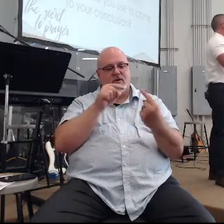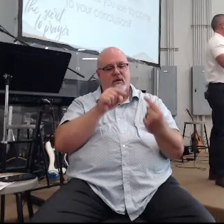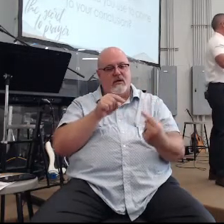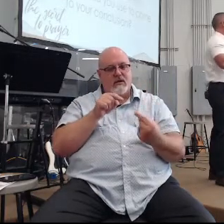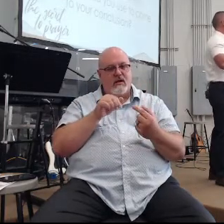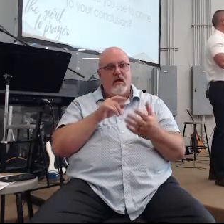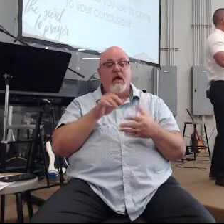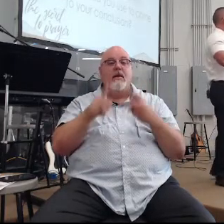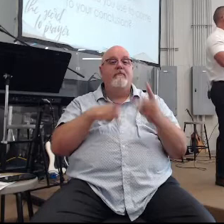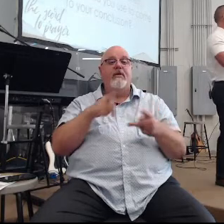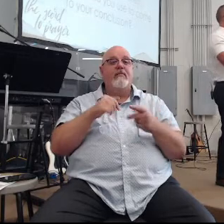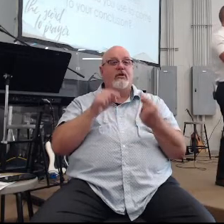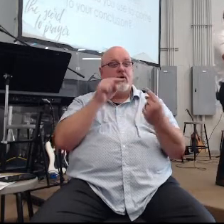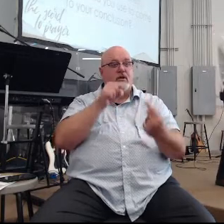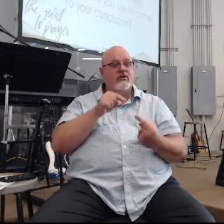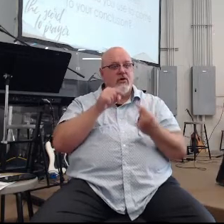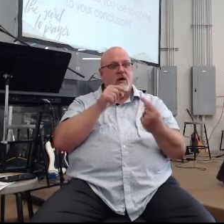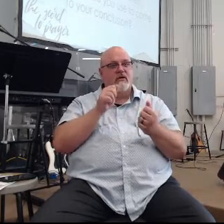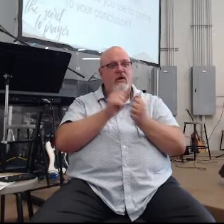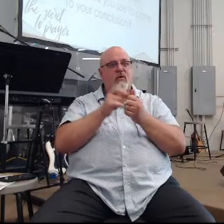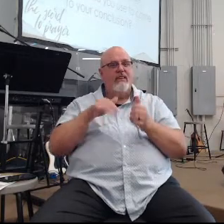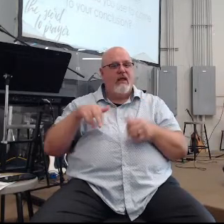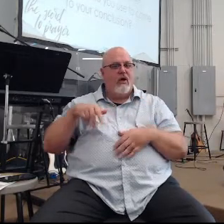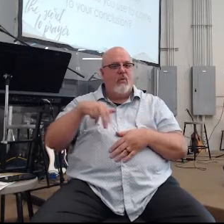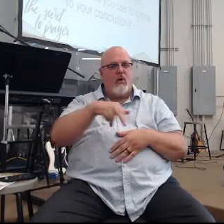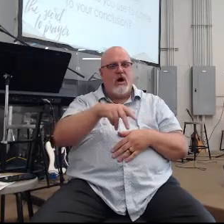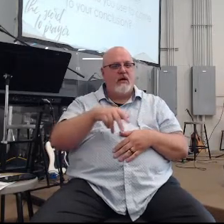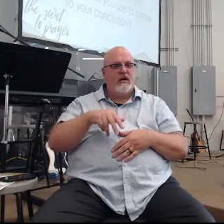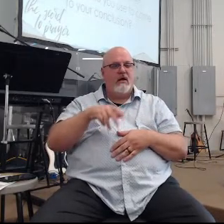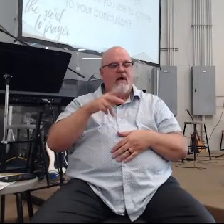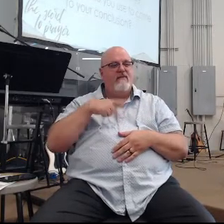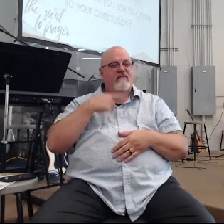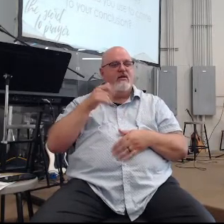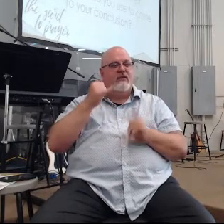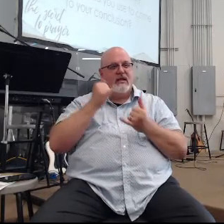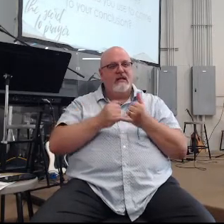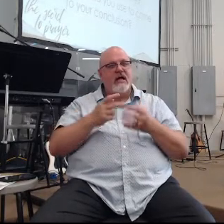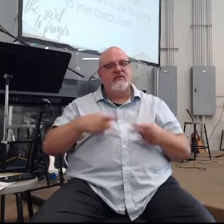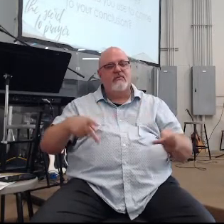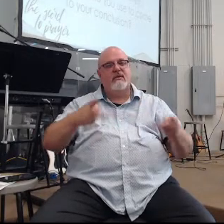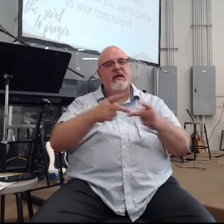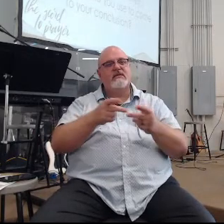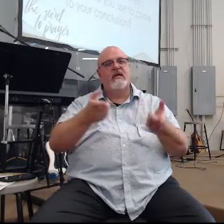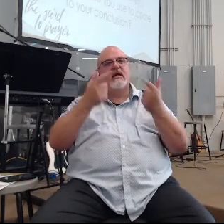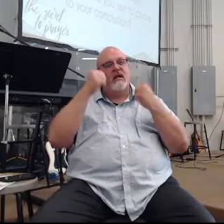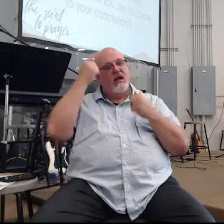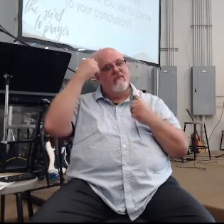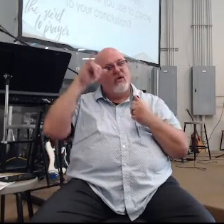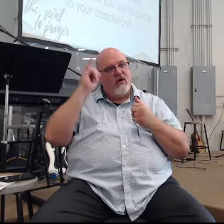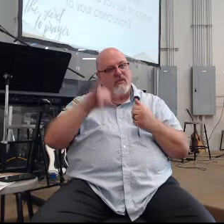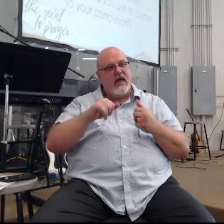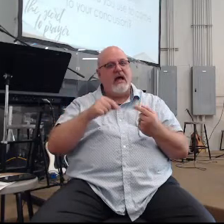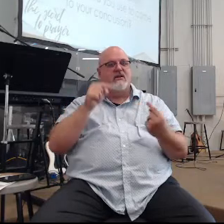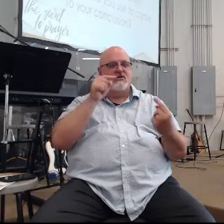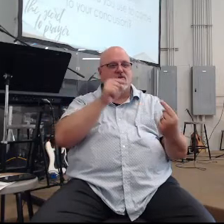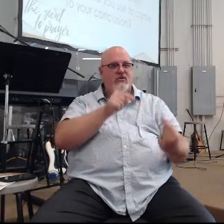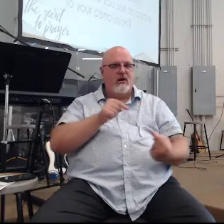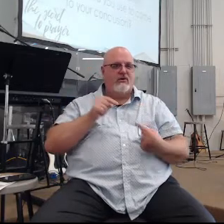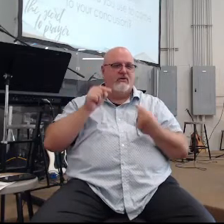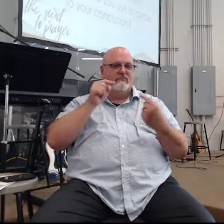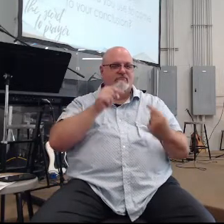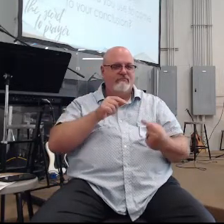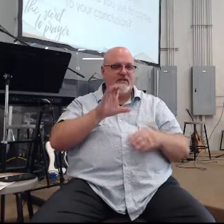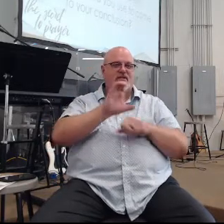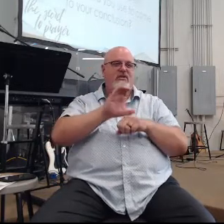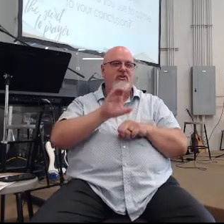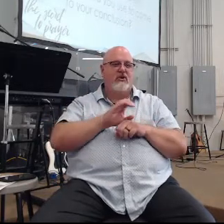people who are struggling with their walk feel like the last place they can come for that struggle is the church and that needs